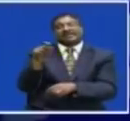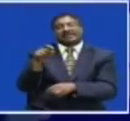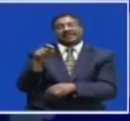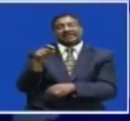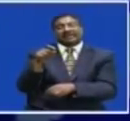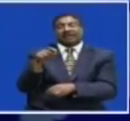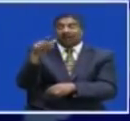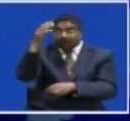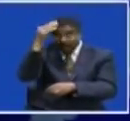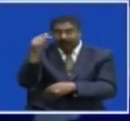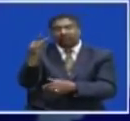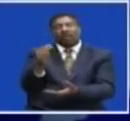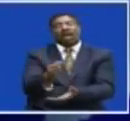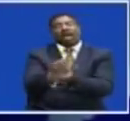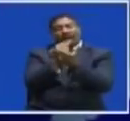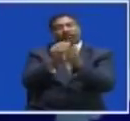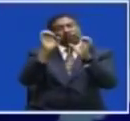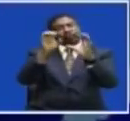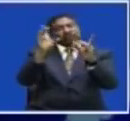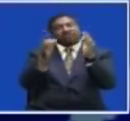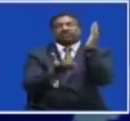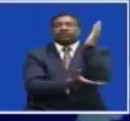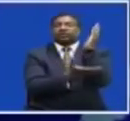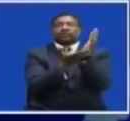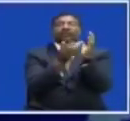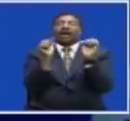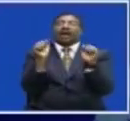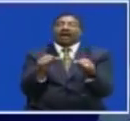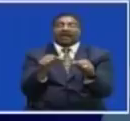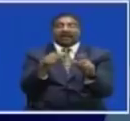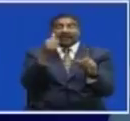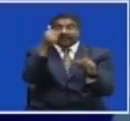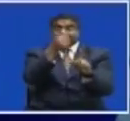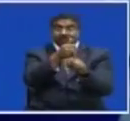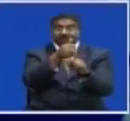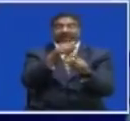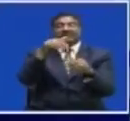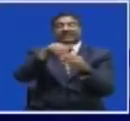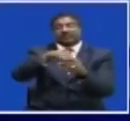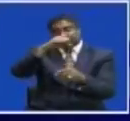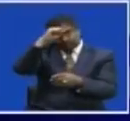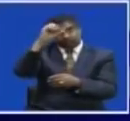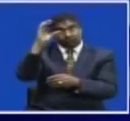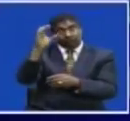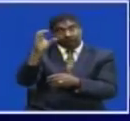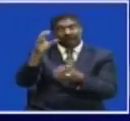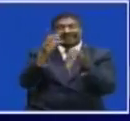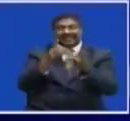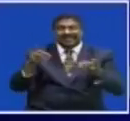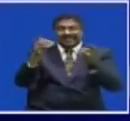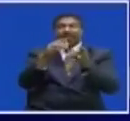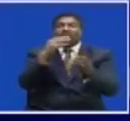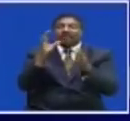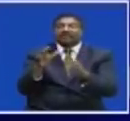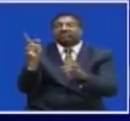this will help improve the quality of education in the country He said this when he paid a courtesy call on Chingola District Commissioner Mary